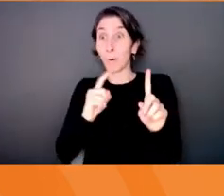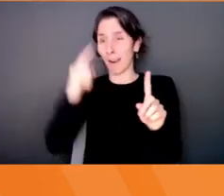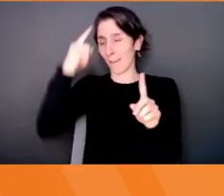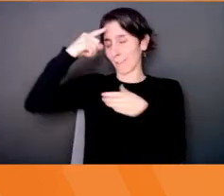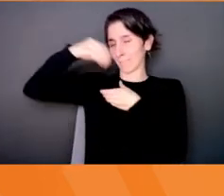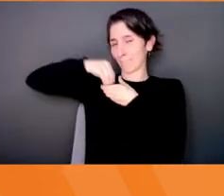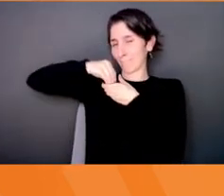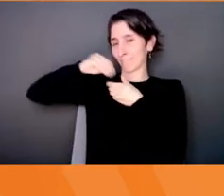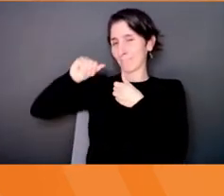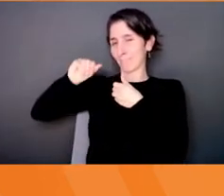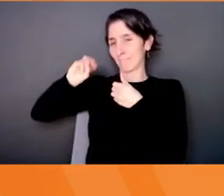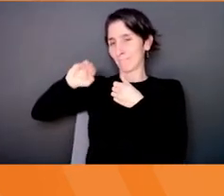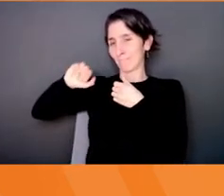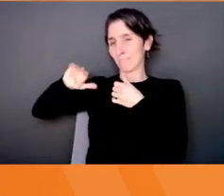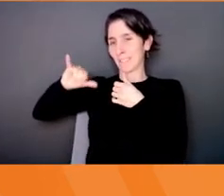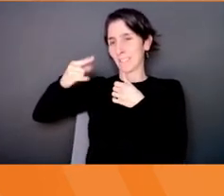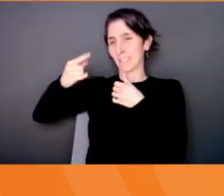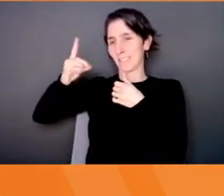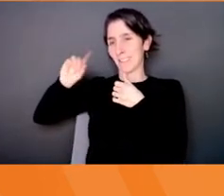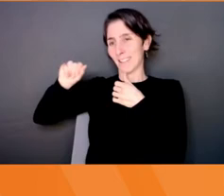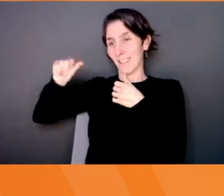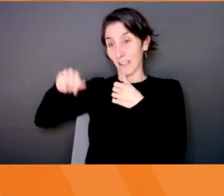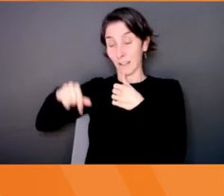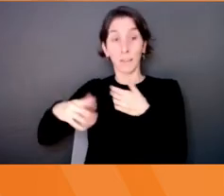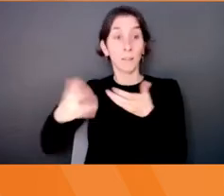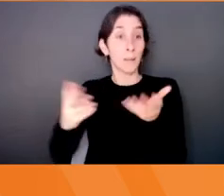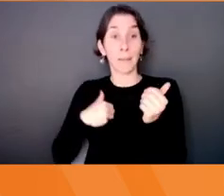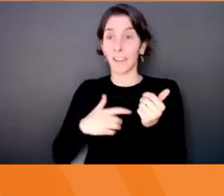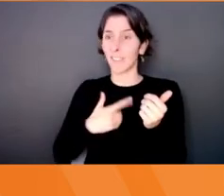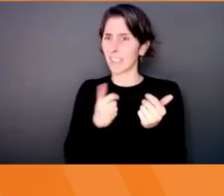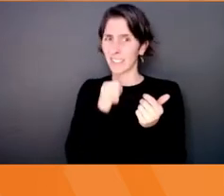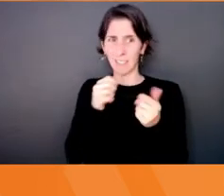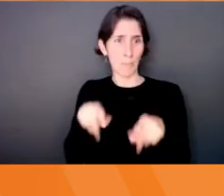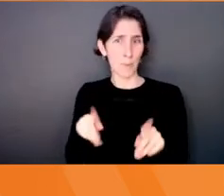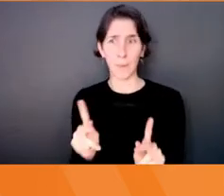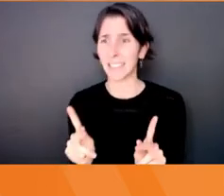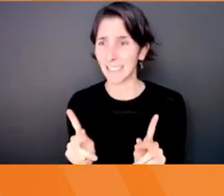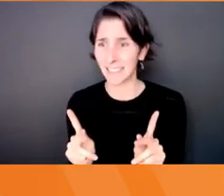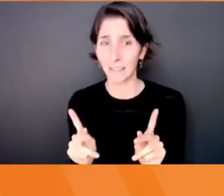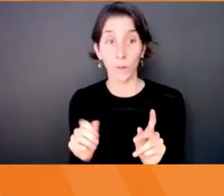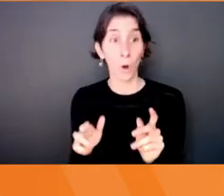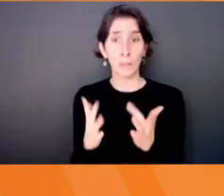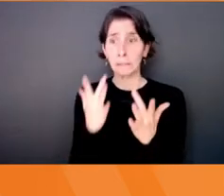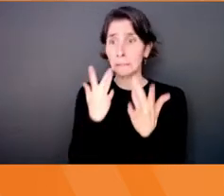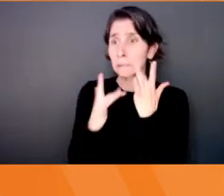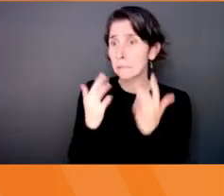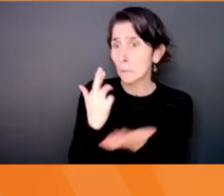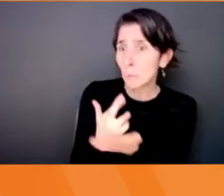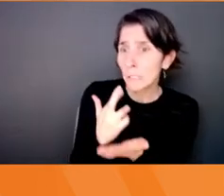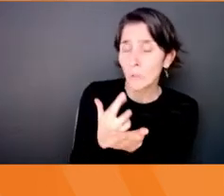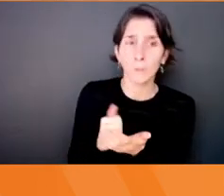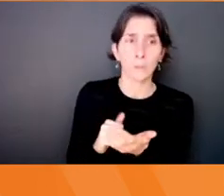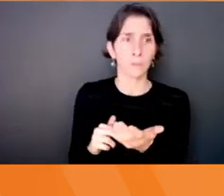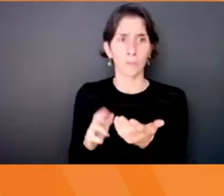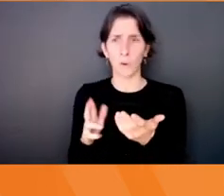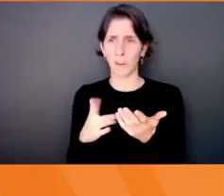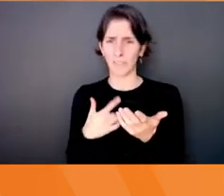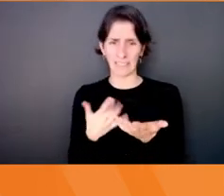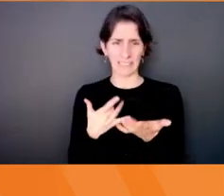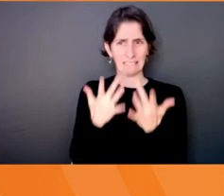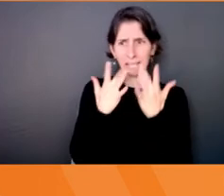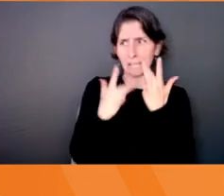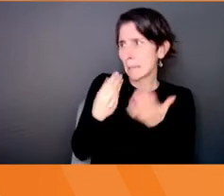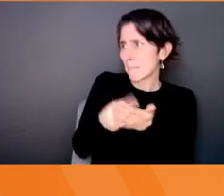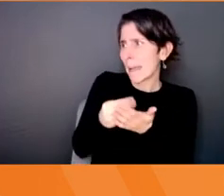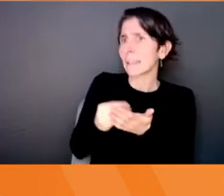just lack permission. We can also lack the resources. Maybe, you know, we might think, oh, I need a lot of money to innovate, or whatever, need mean